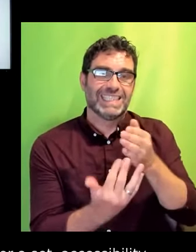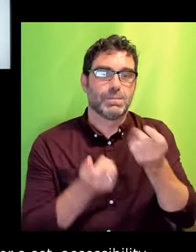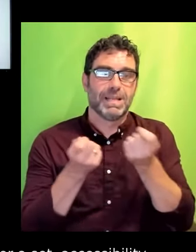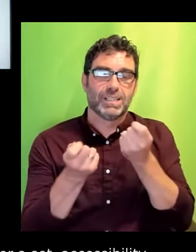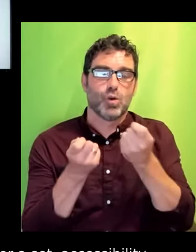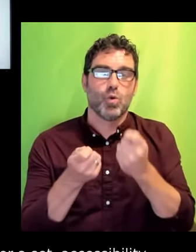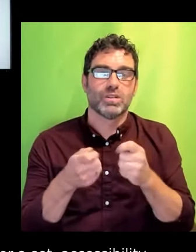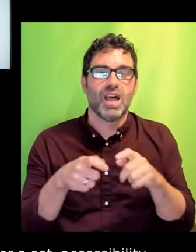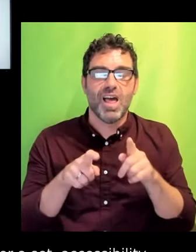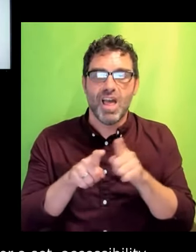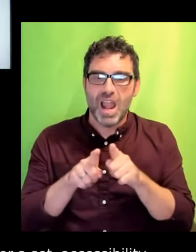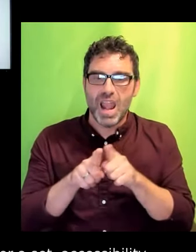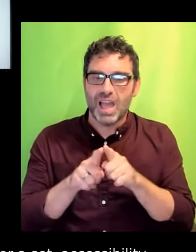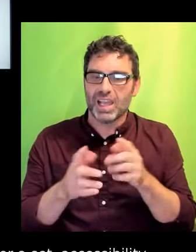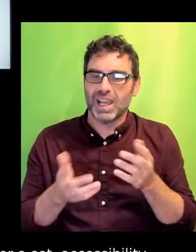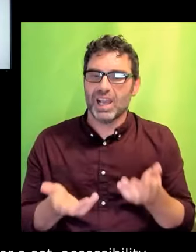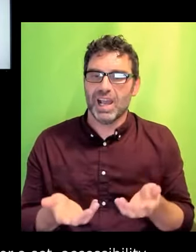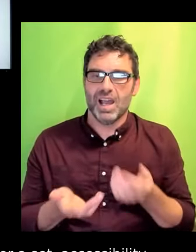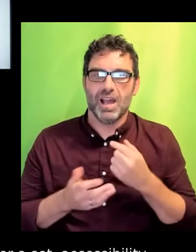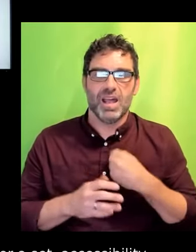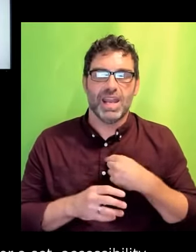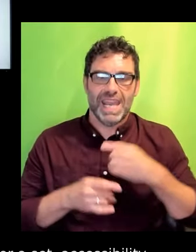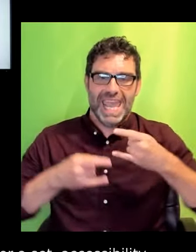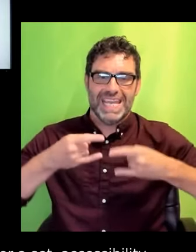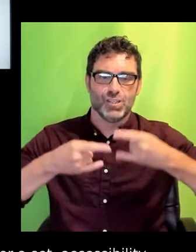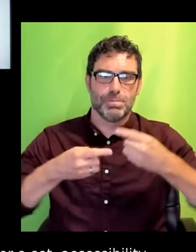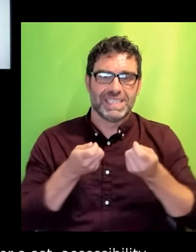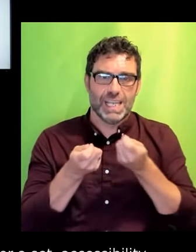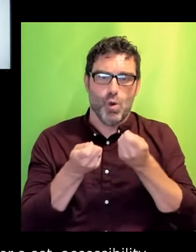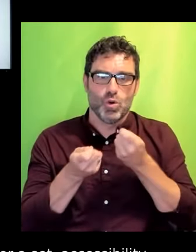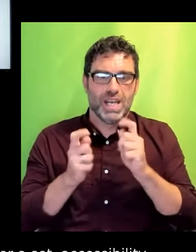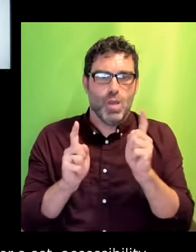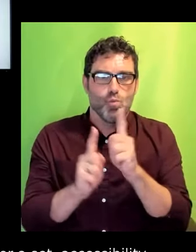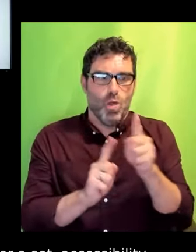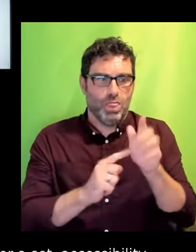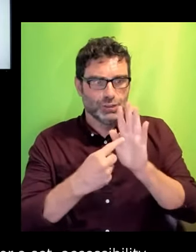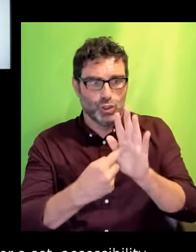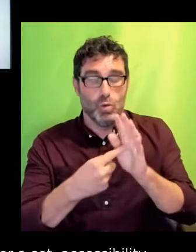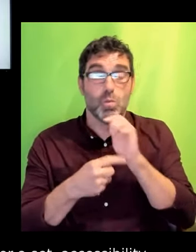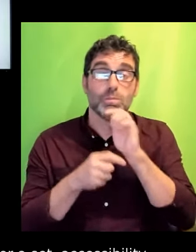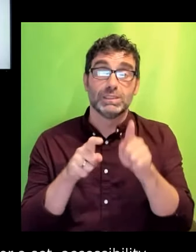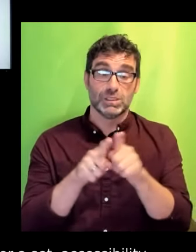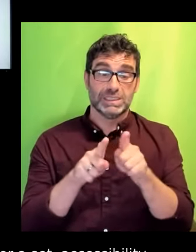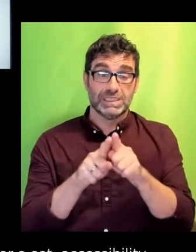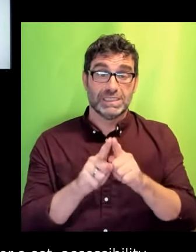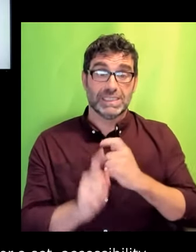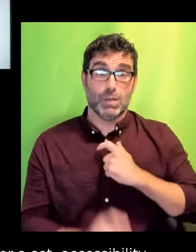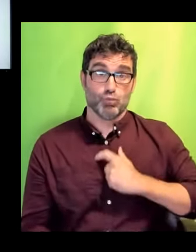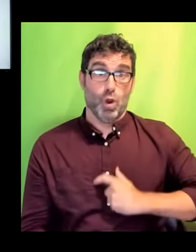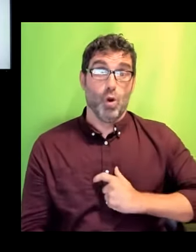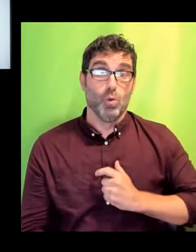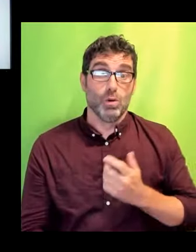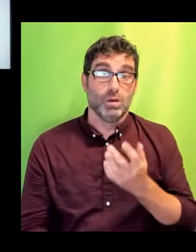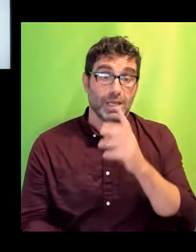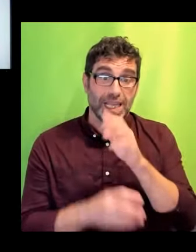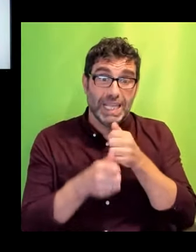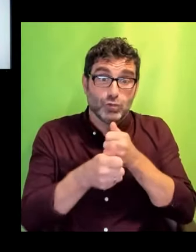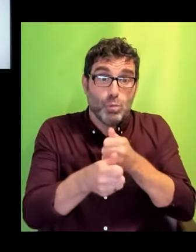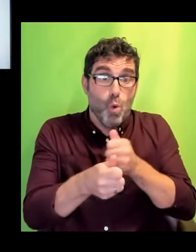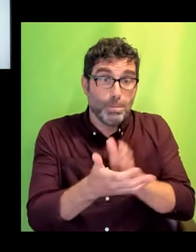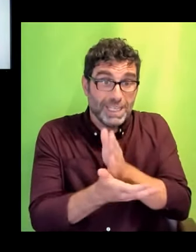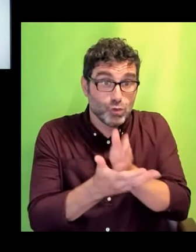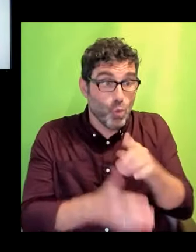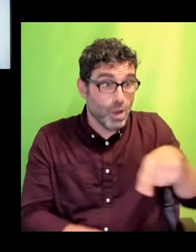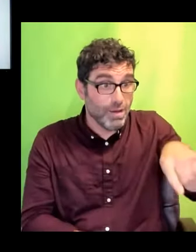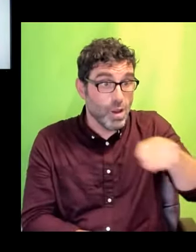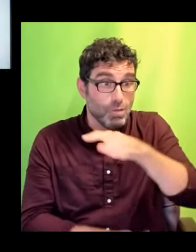and what a vital role that has become. It would be someone to protect conditions and make sure everyone is comfortable. It gives